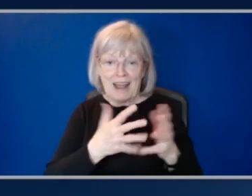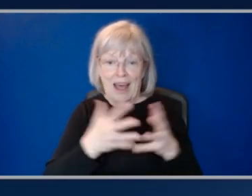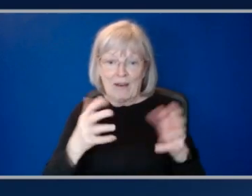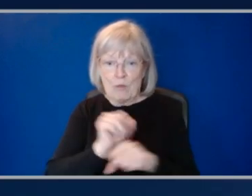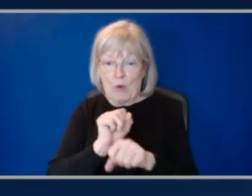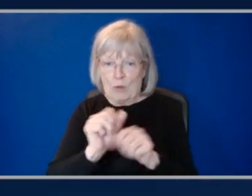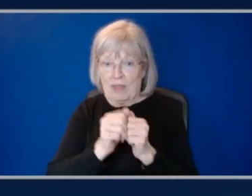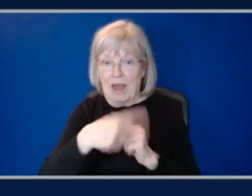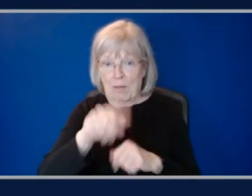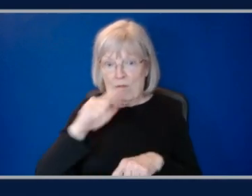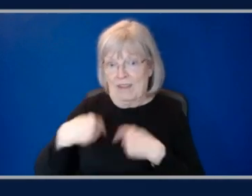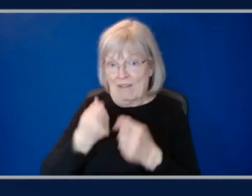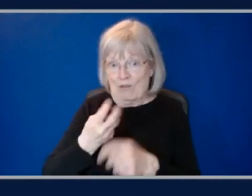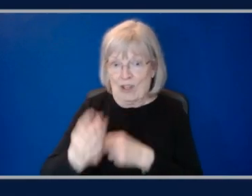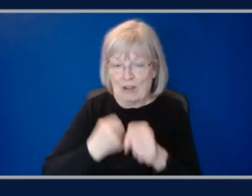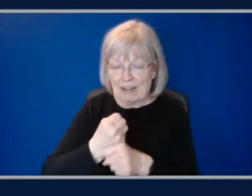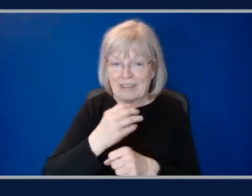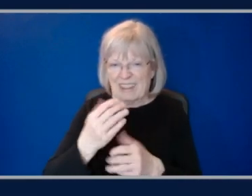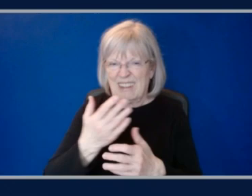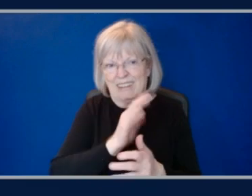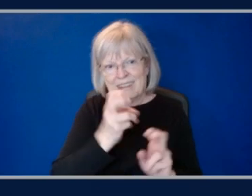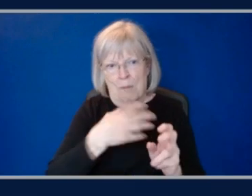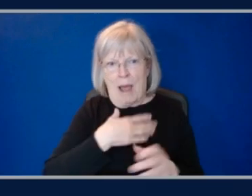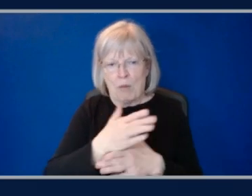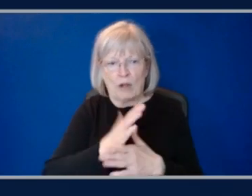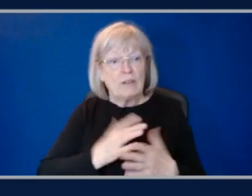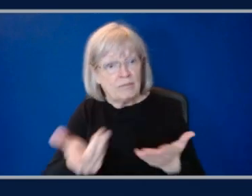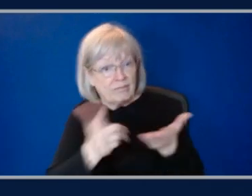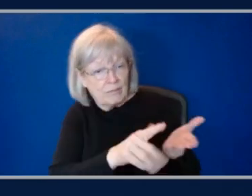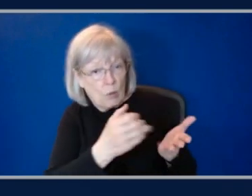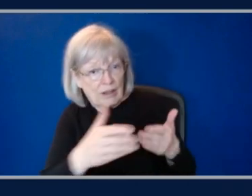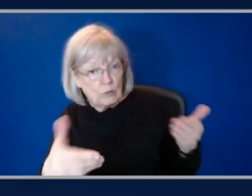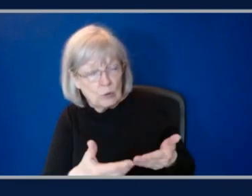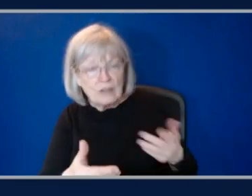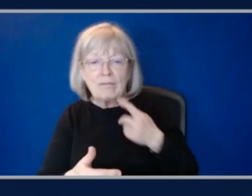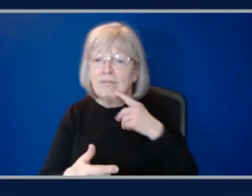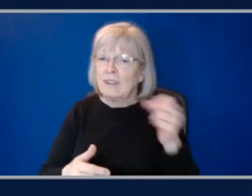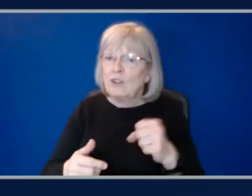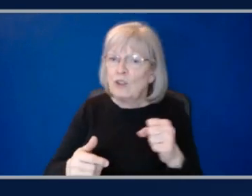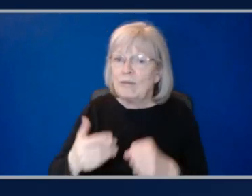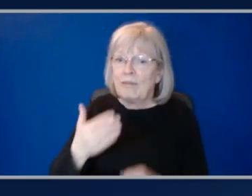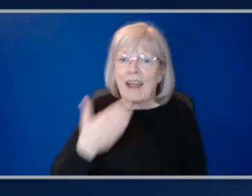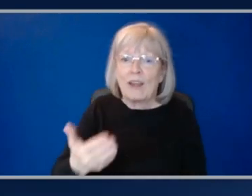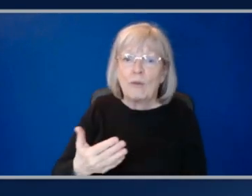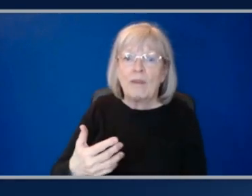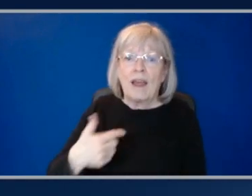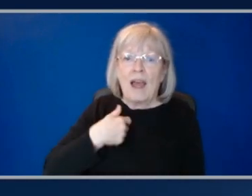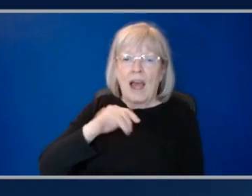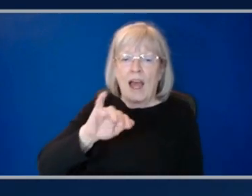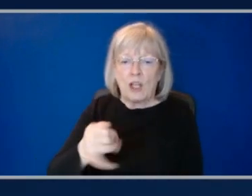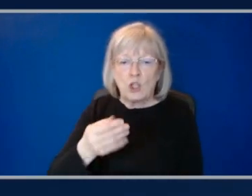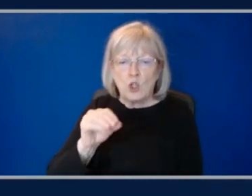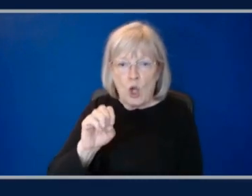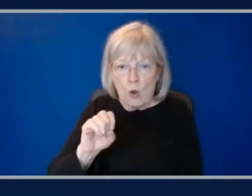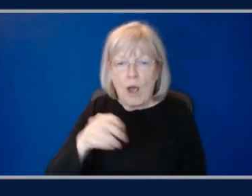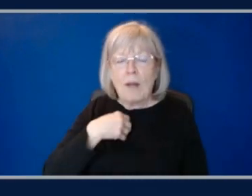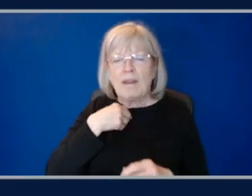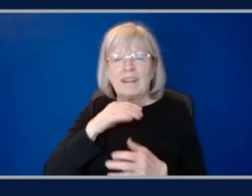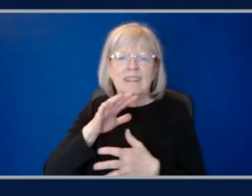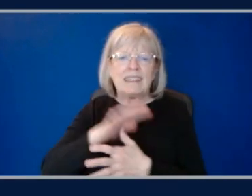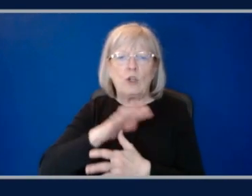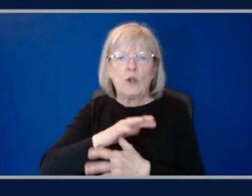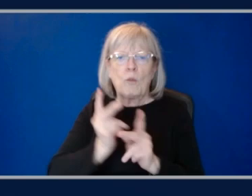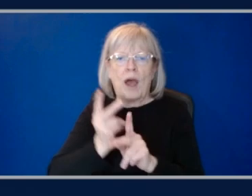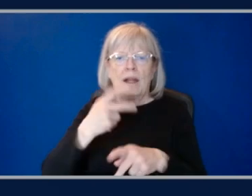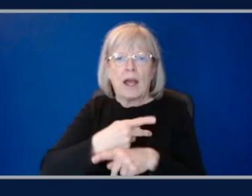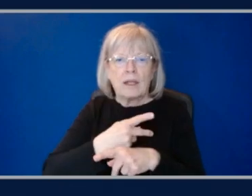years to some of my partners. Gentlemen, would you like to introduce yourselves? Yeah, thank you. So I'm Joe Sinurchia. I'm the senior product manager for our